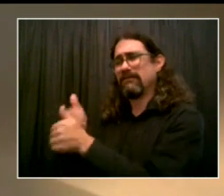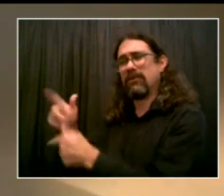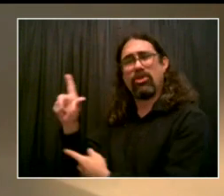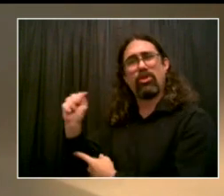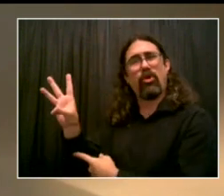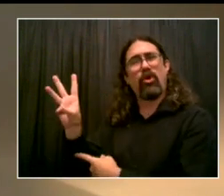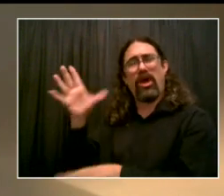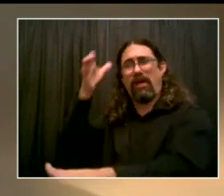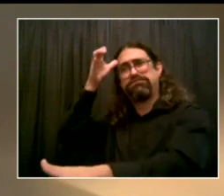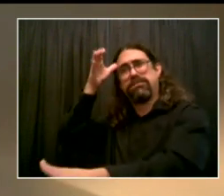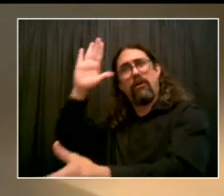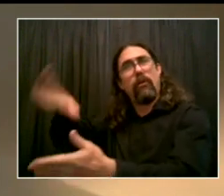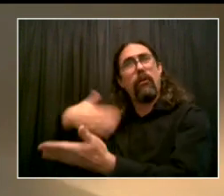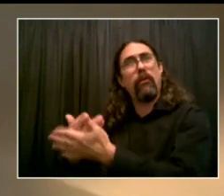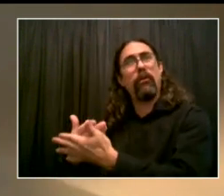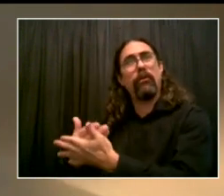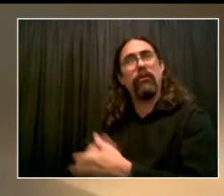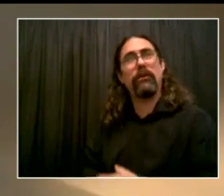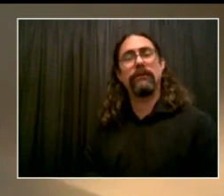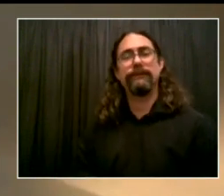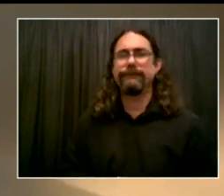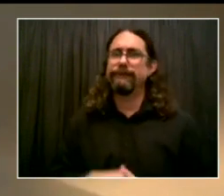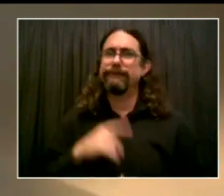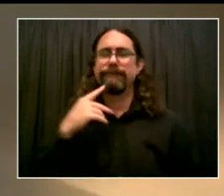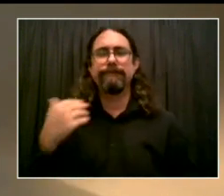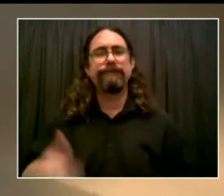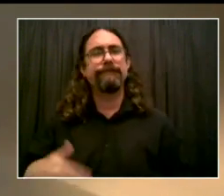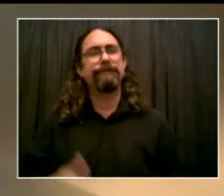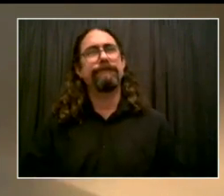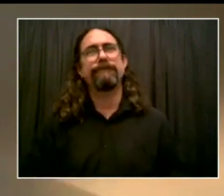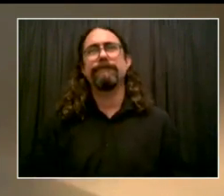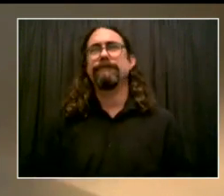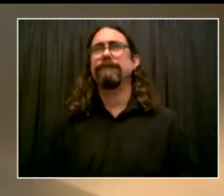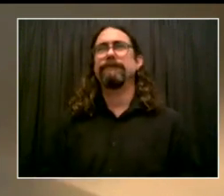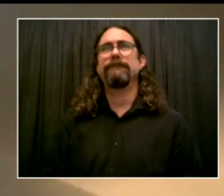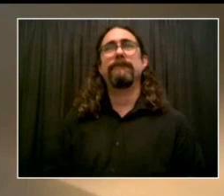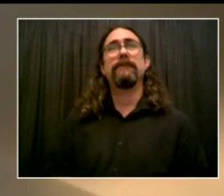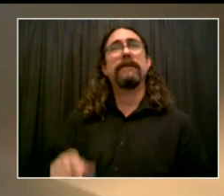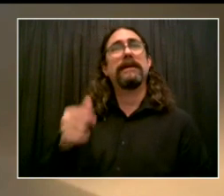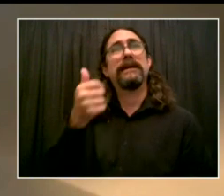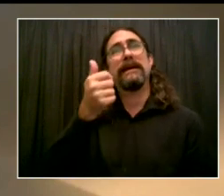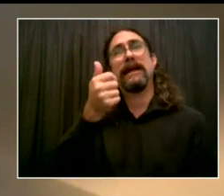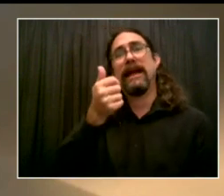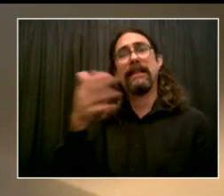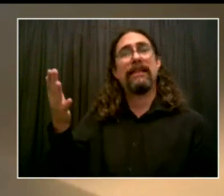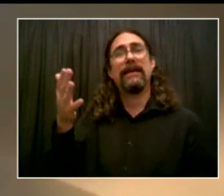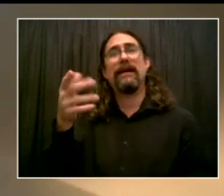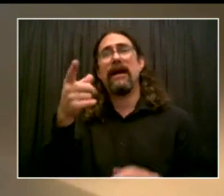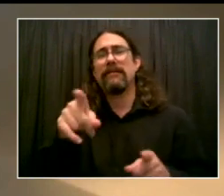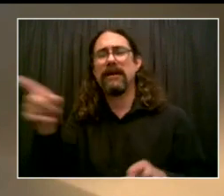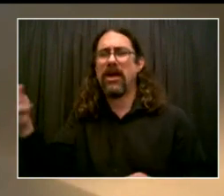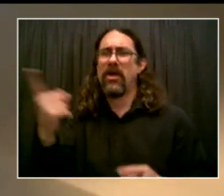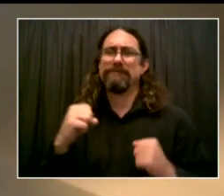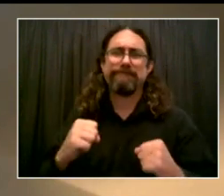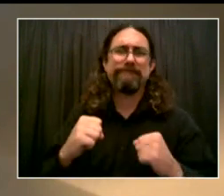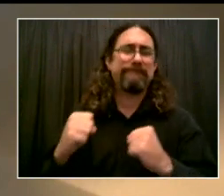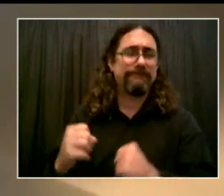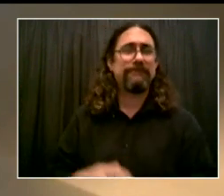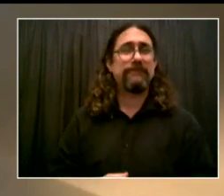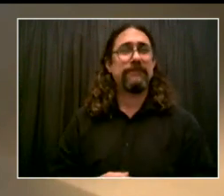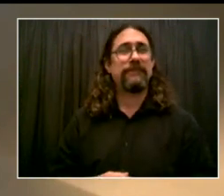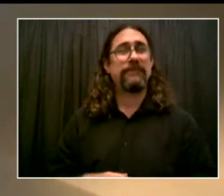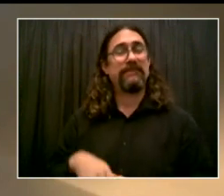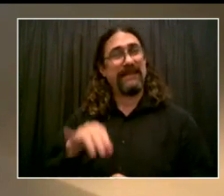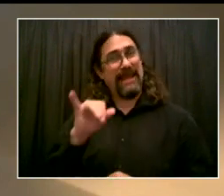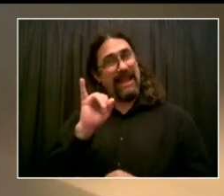but I think he'd be more proud—not that I think. I know that he'd be more proud of the woman sitting next to you